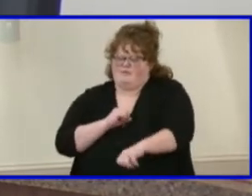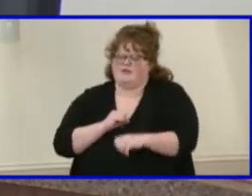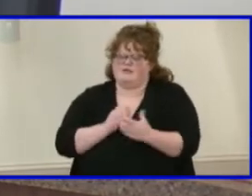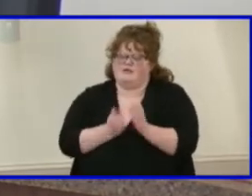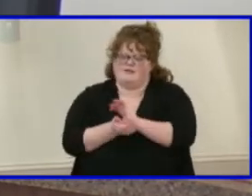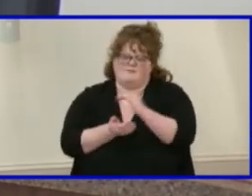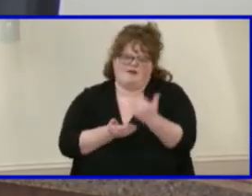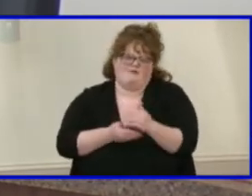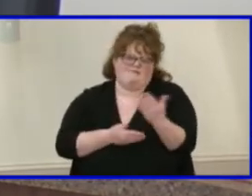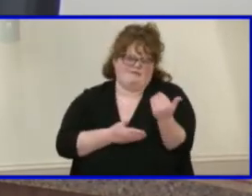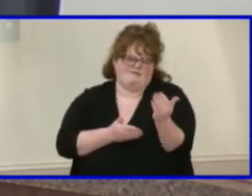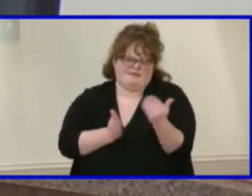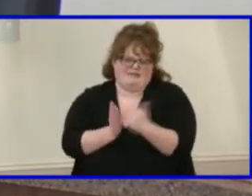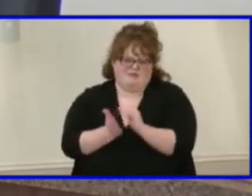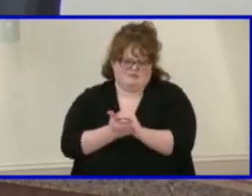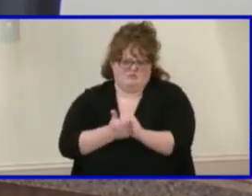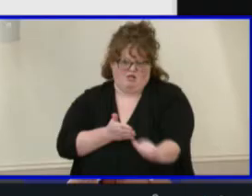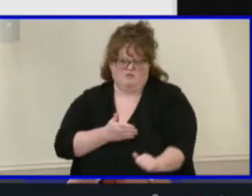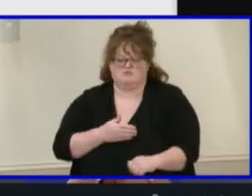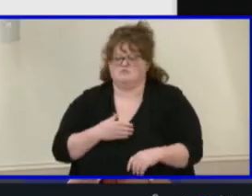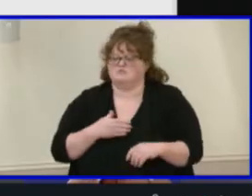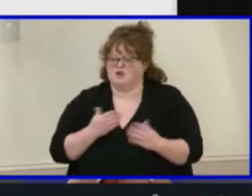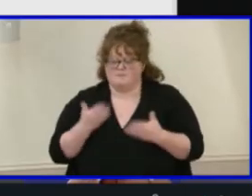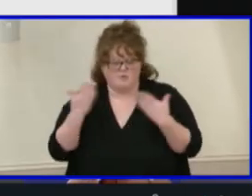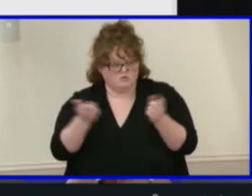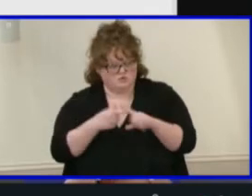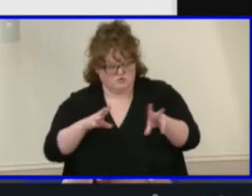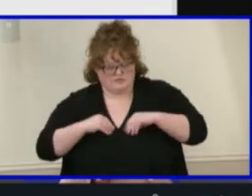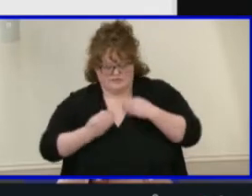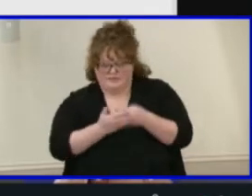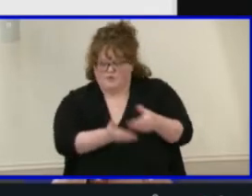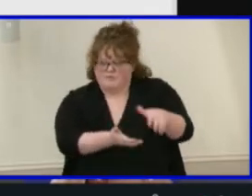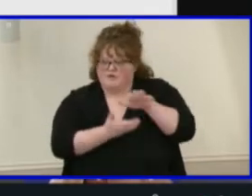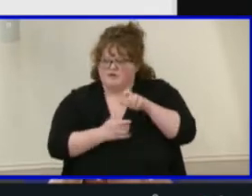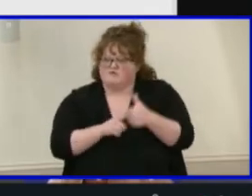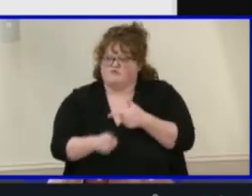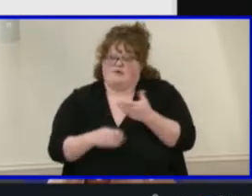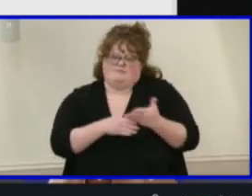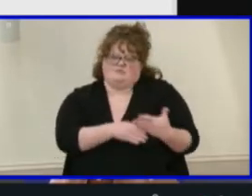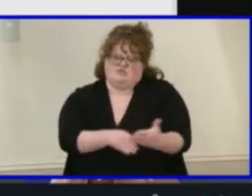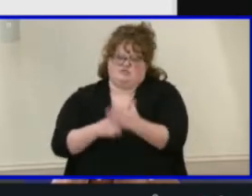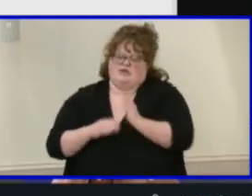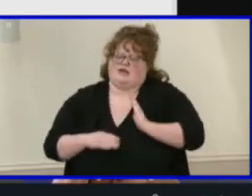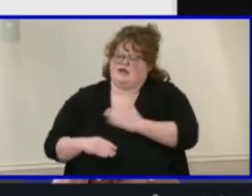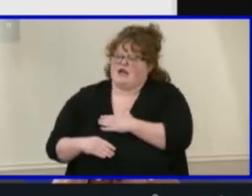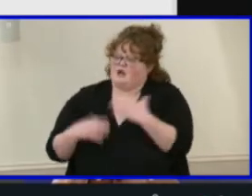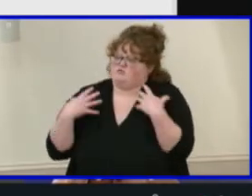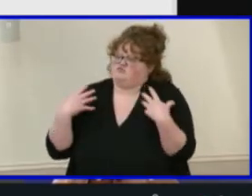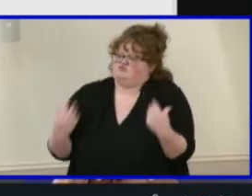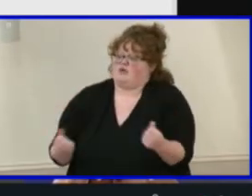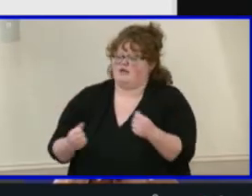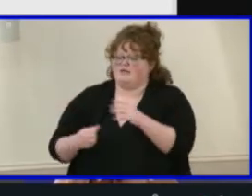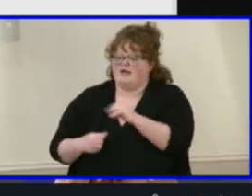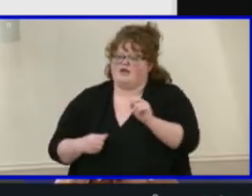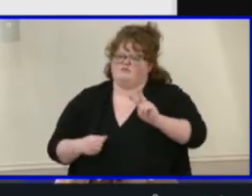,000. Is there a motion to accept the grant funding from Share Our Strength and the Virginia No Kid Hungry Campaign